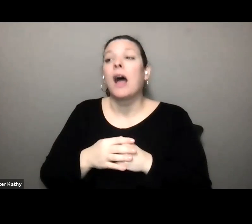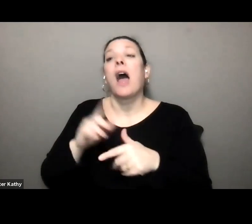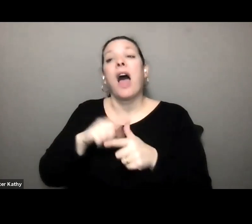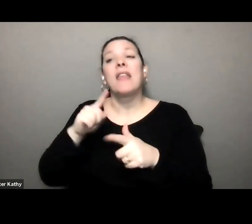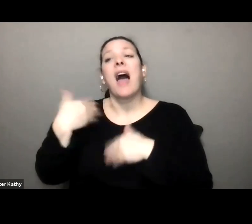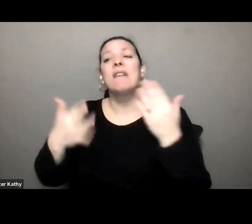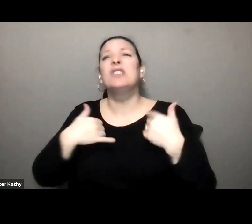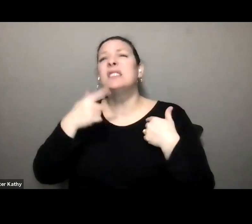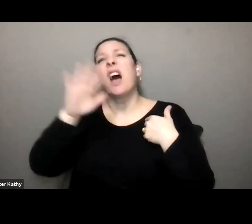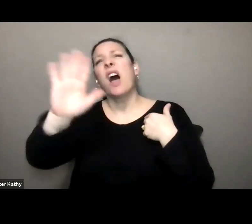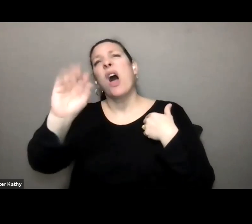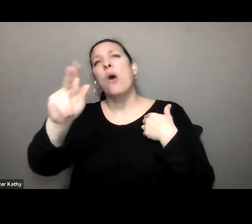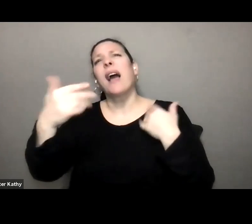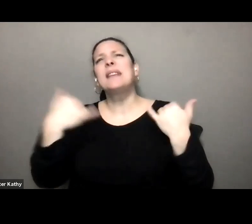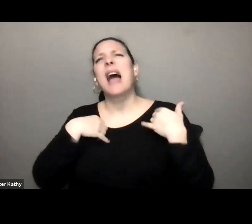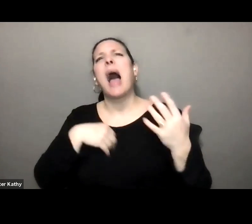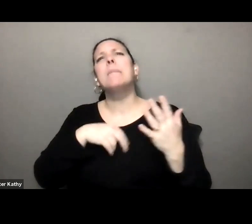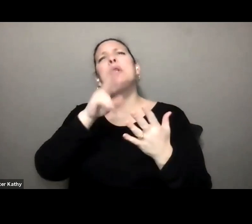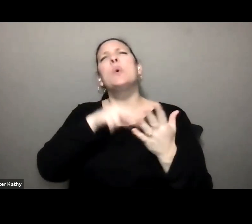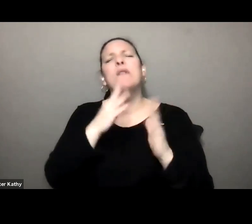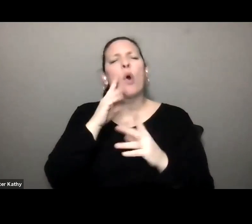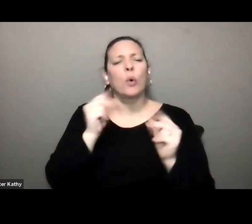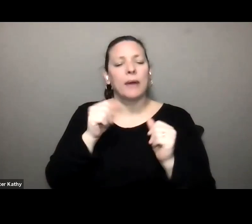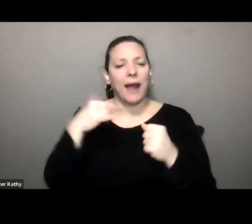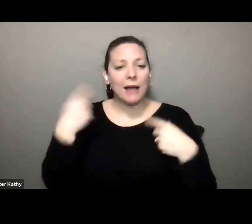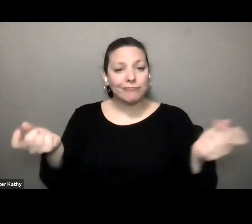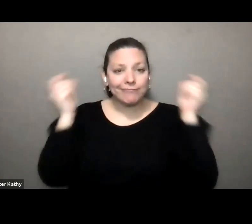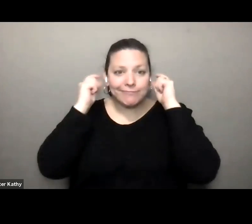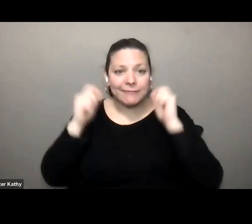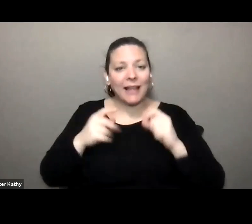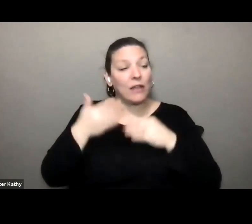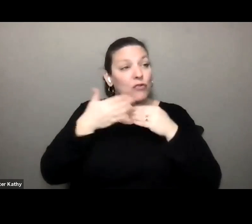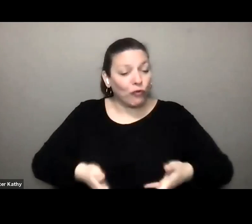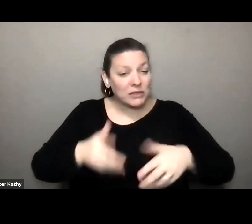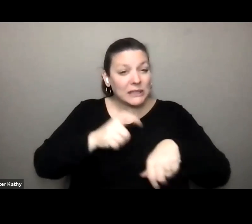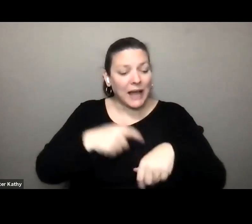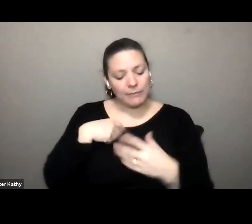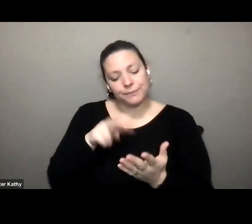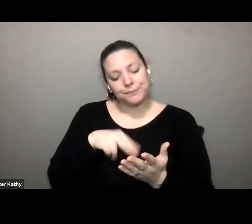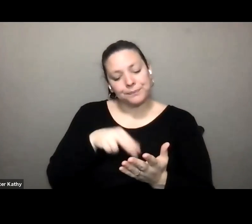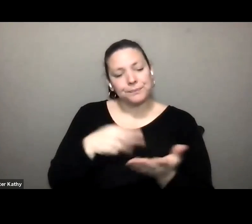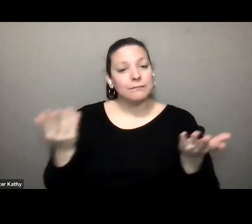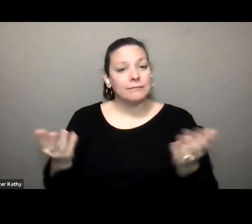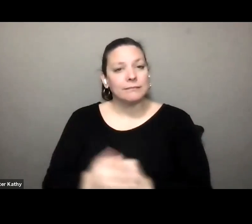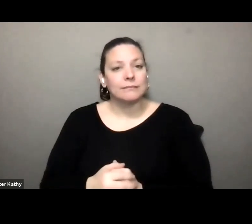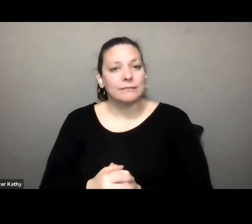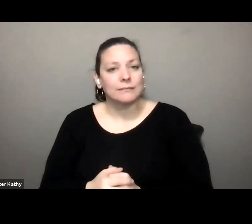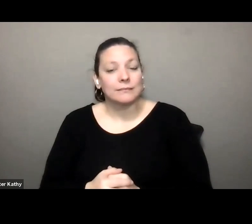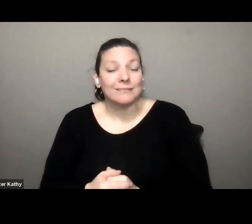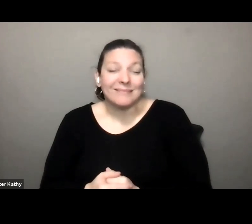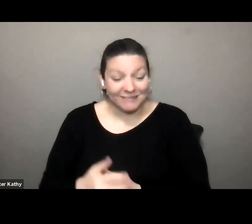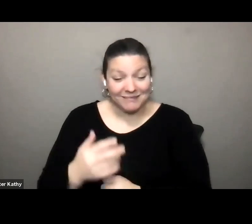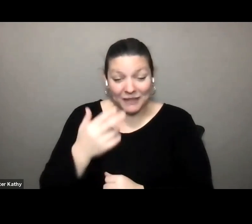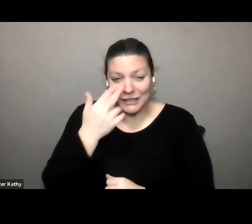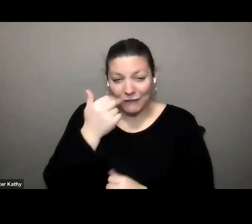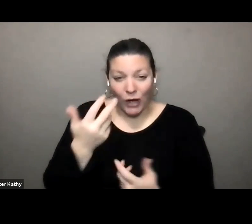say i'm just going to read my book for a quick second i pop my earbuds in and i read all the rest of the way to work and it's funny to say but if you're in